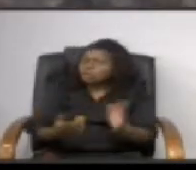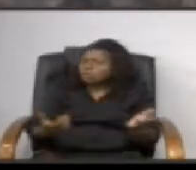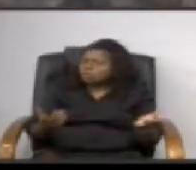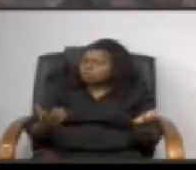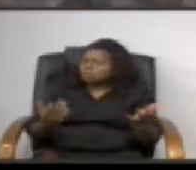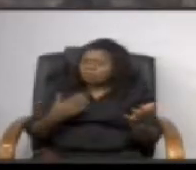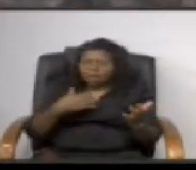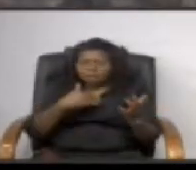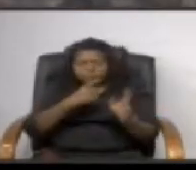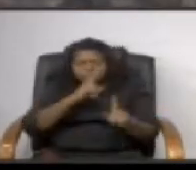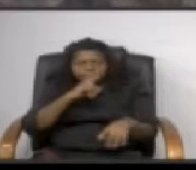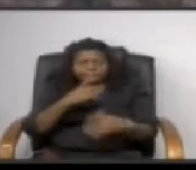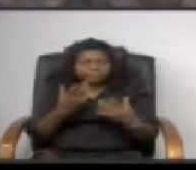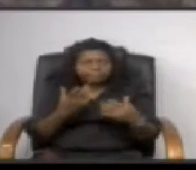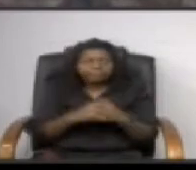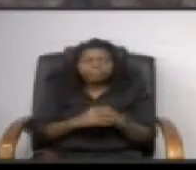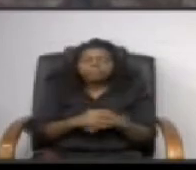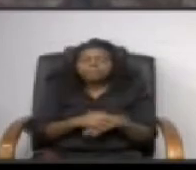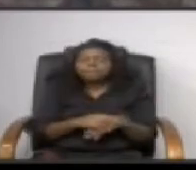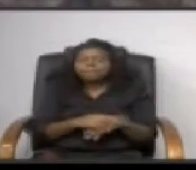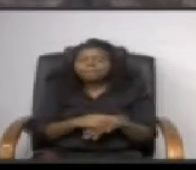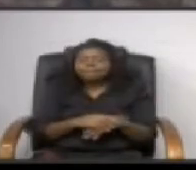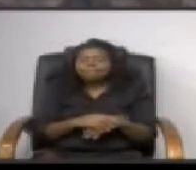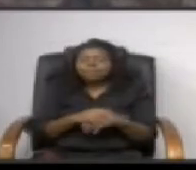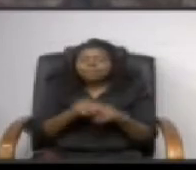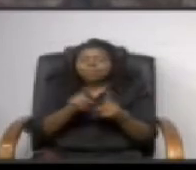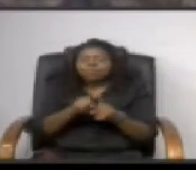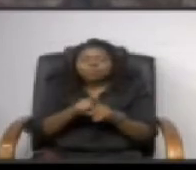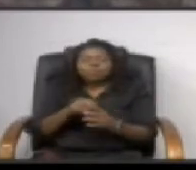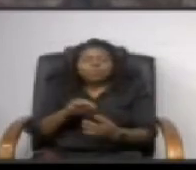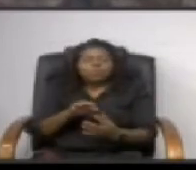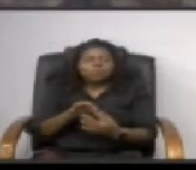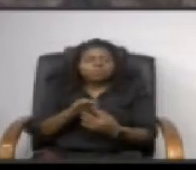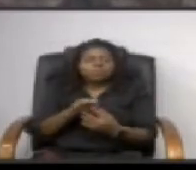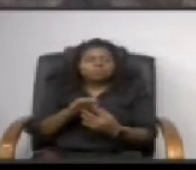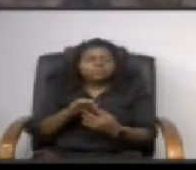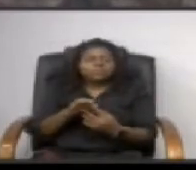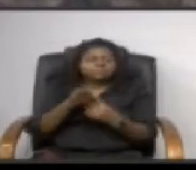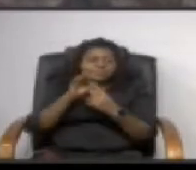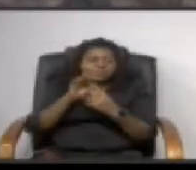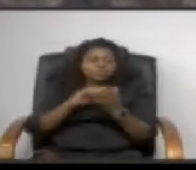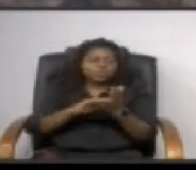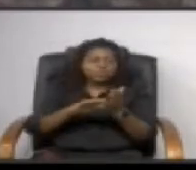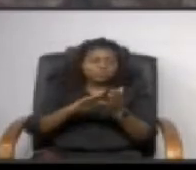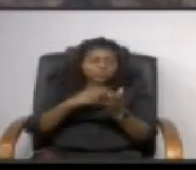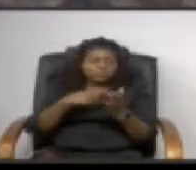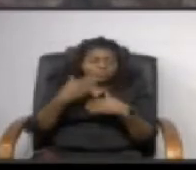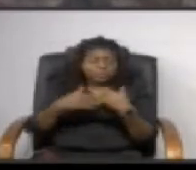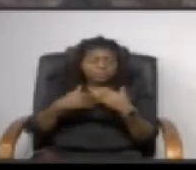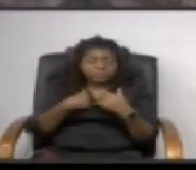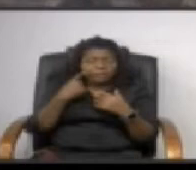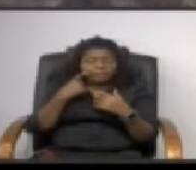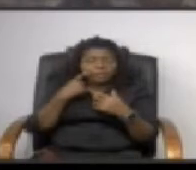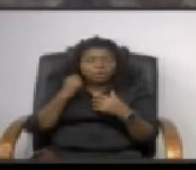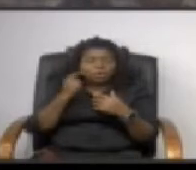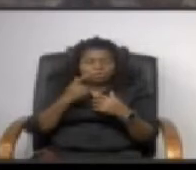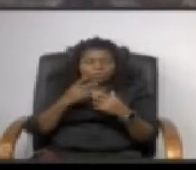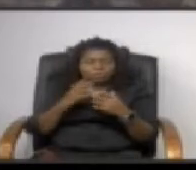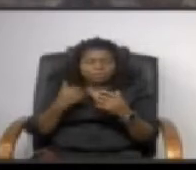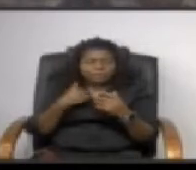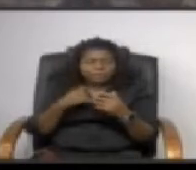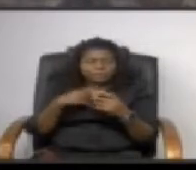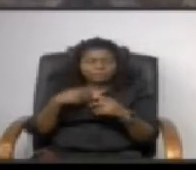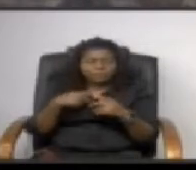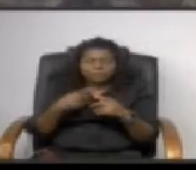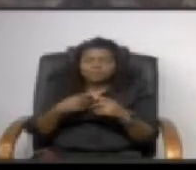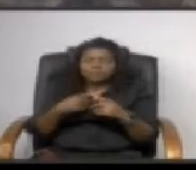to receive that the other thing to know about the special exception process because i think that's the most important thing i think every community should have that is that the